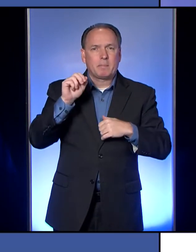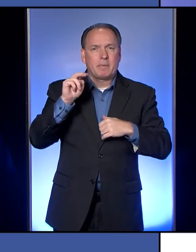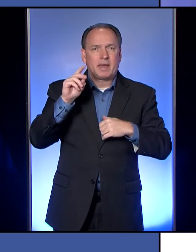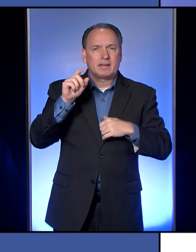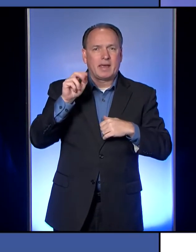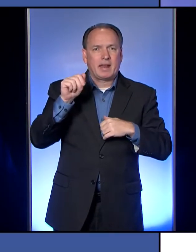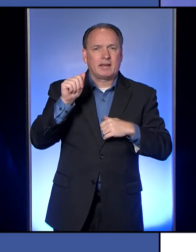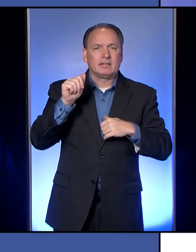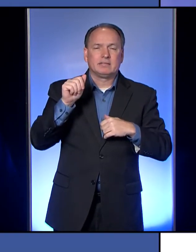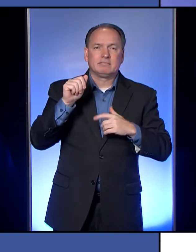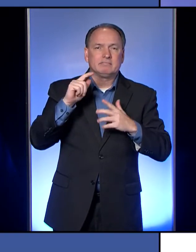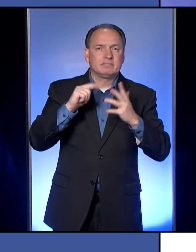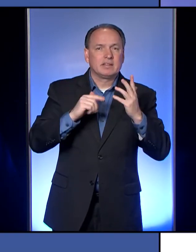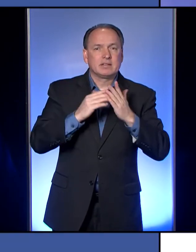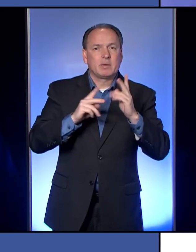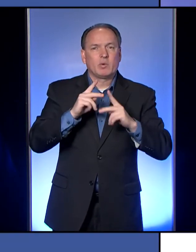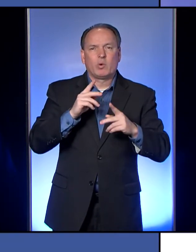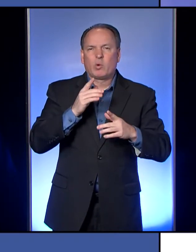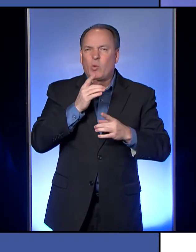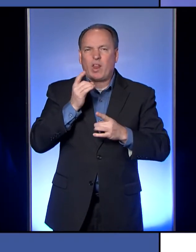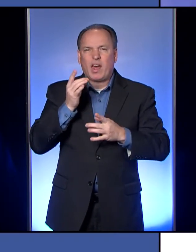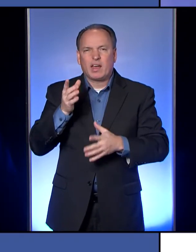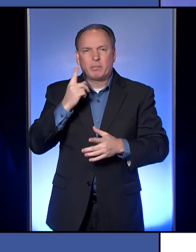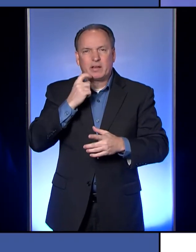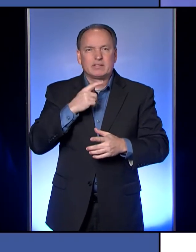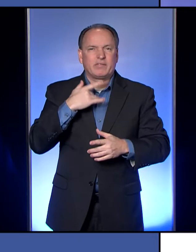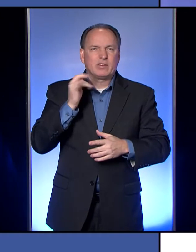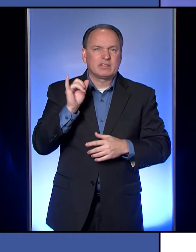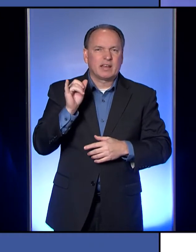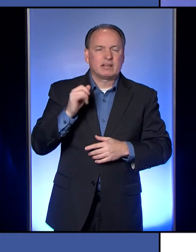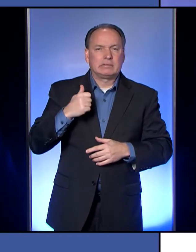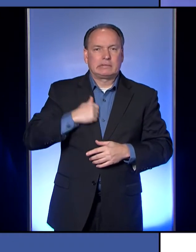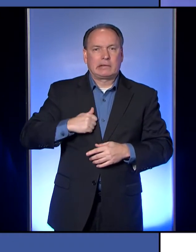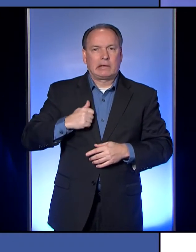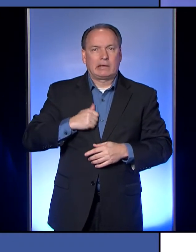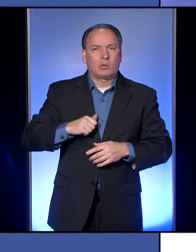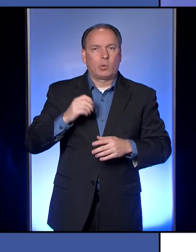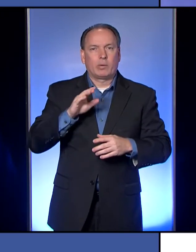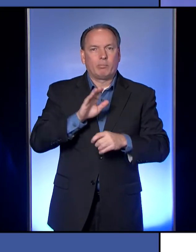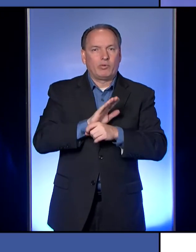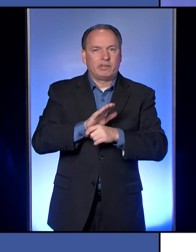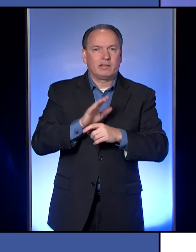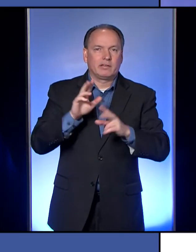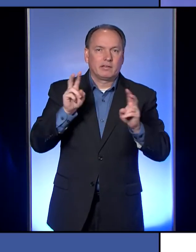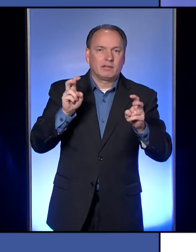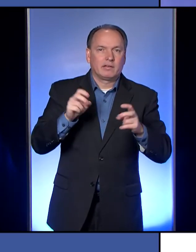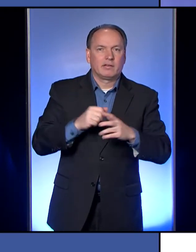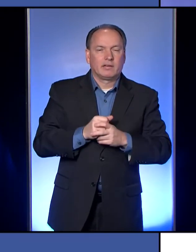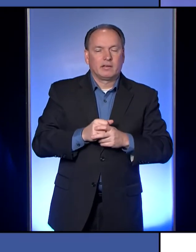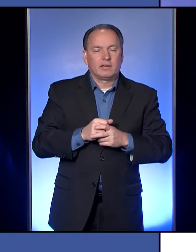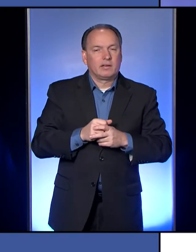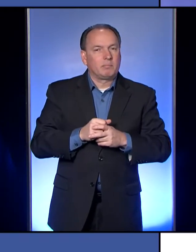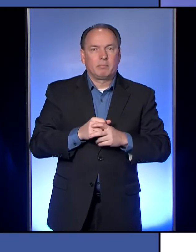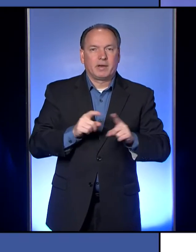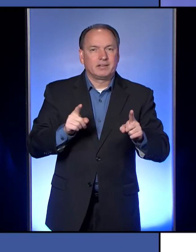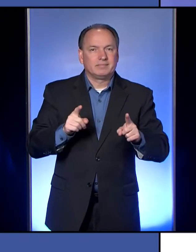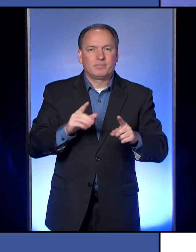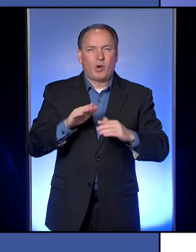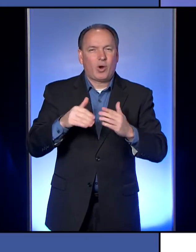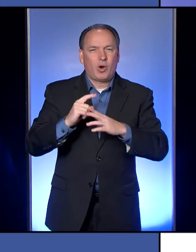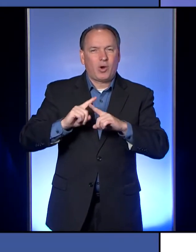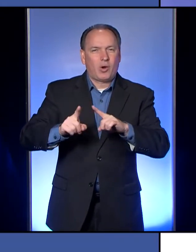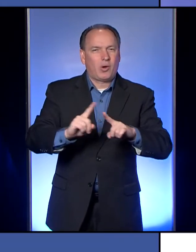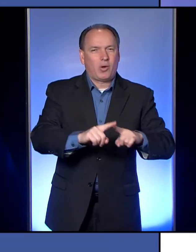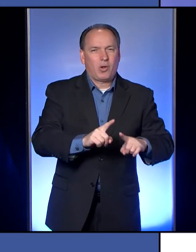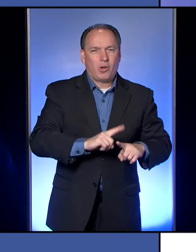people don't like wearing bandanas because maybe they feel like it looks too much like, um, the movies, you know, and, and a bandit, but all of